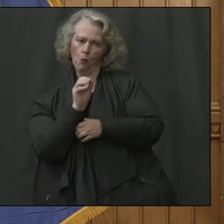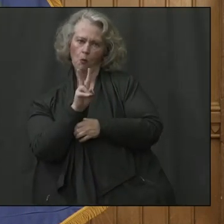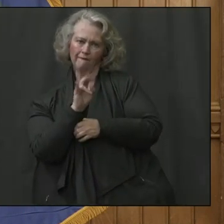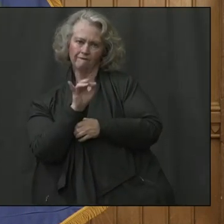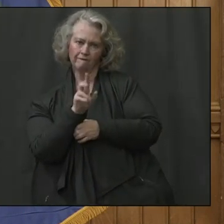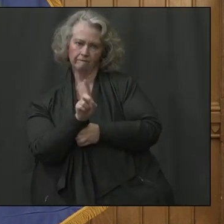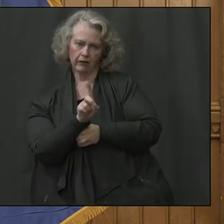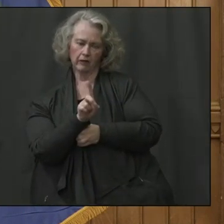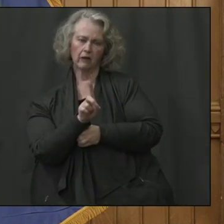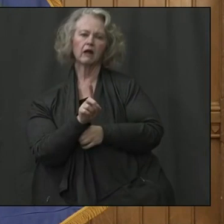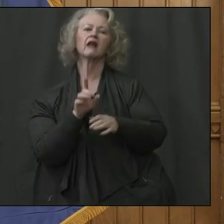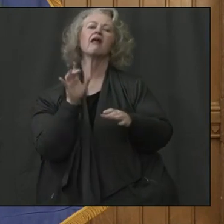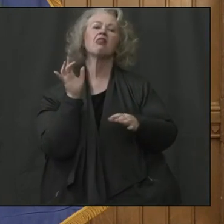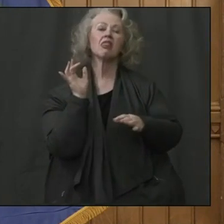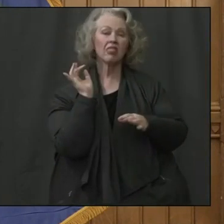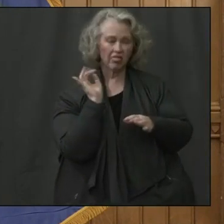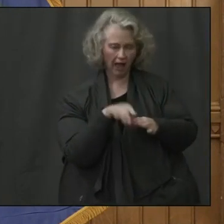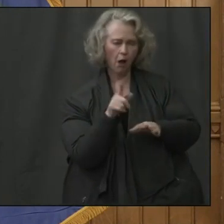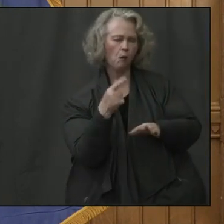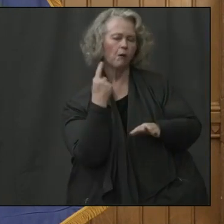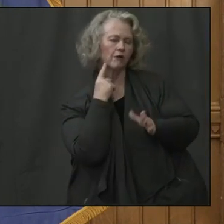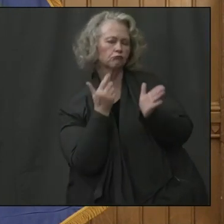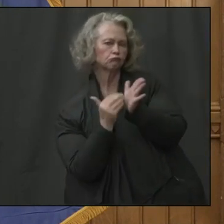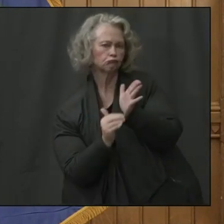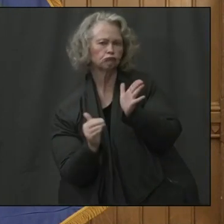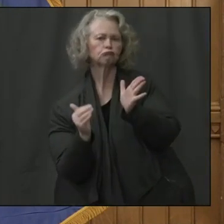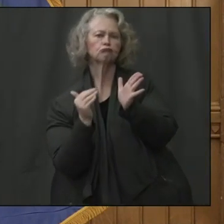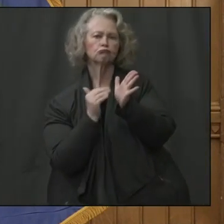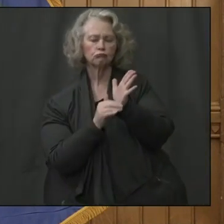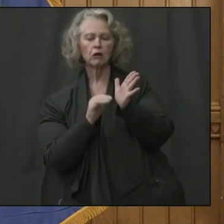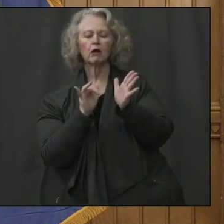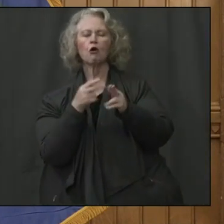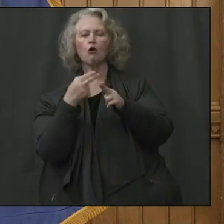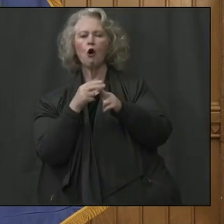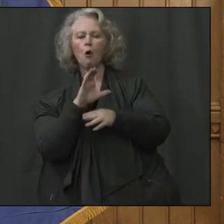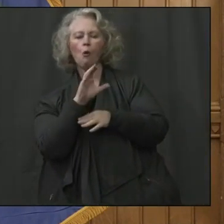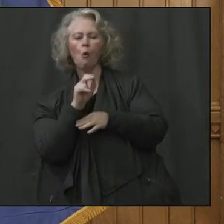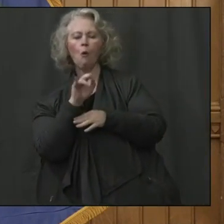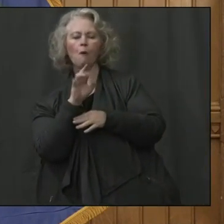going to be quantify and document your COVID-related expenses.